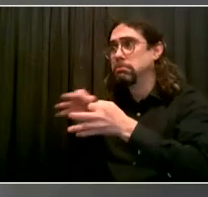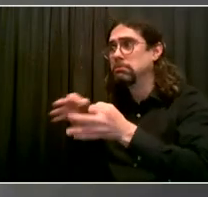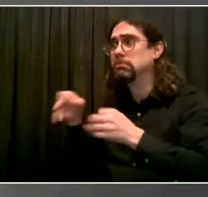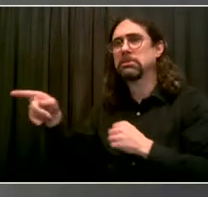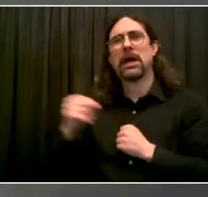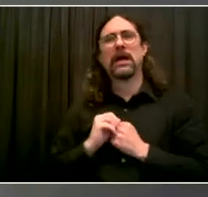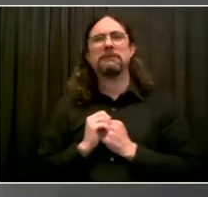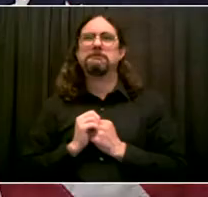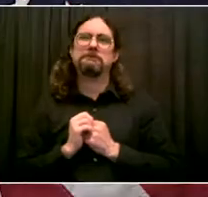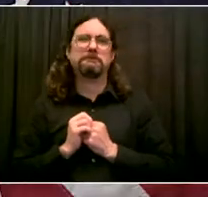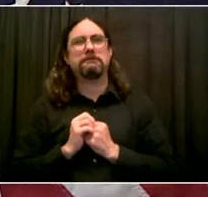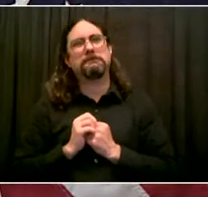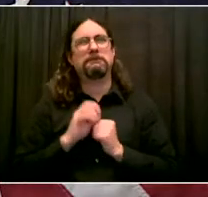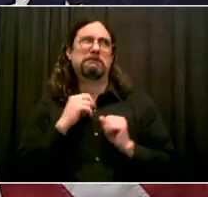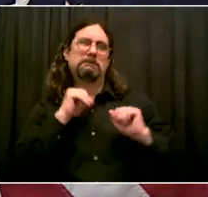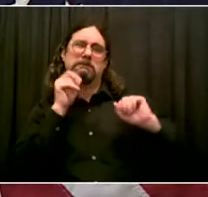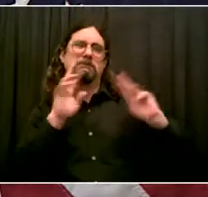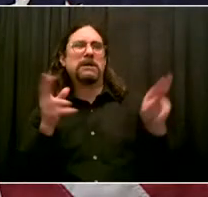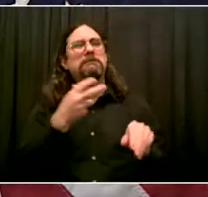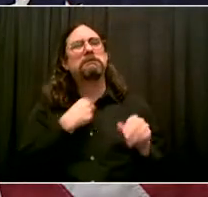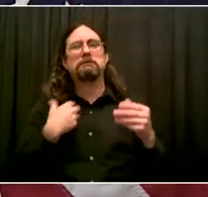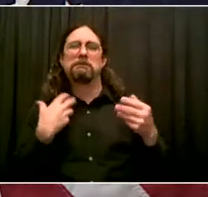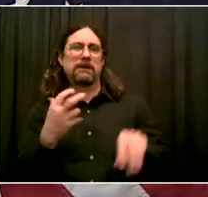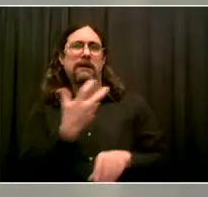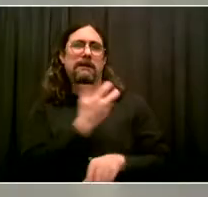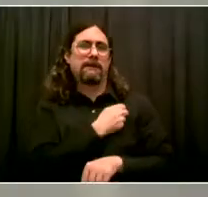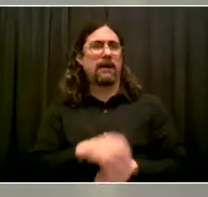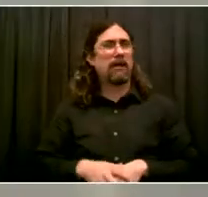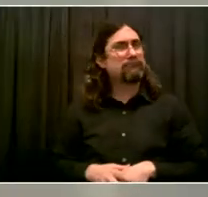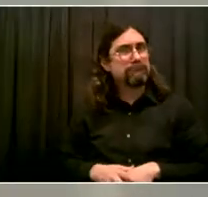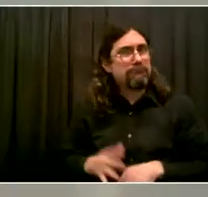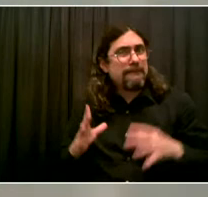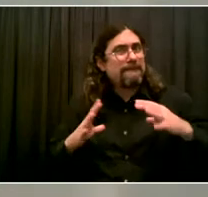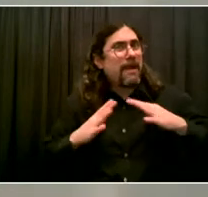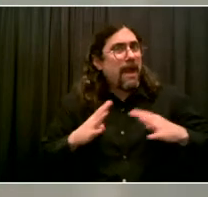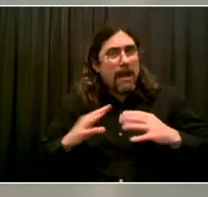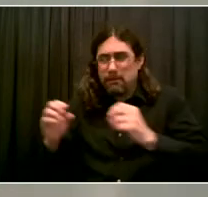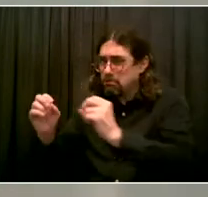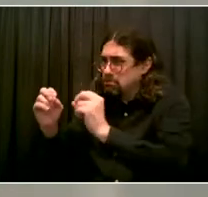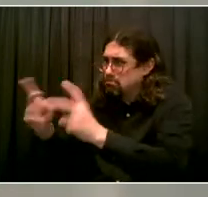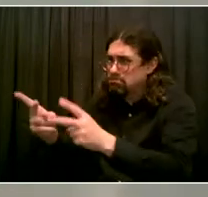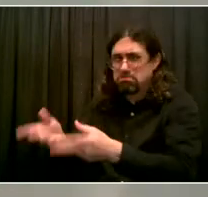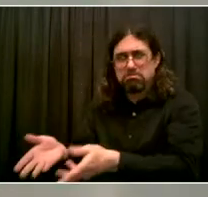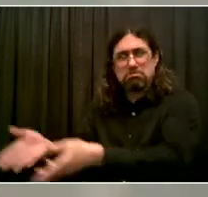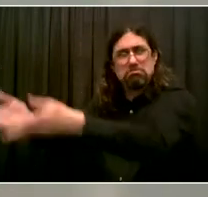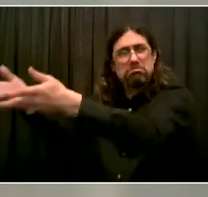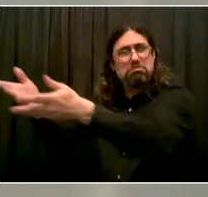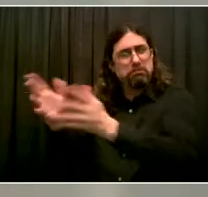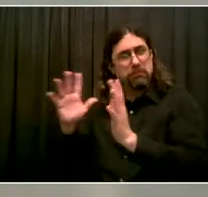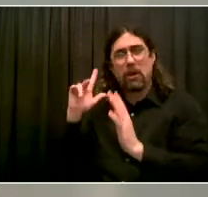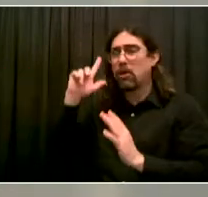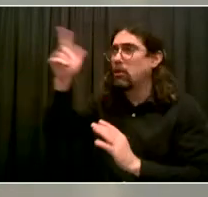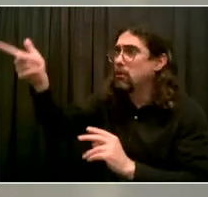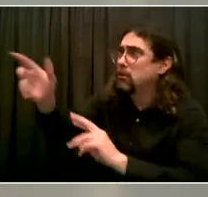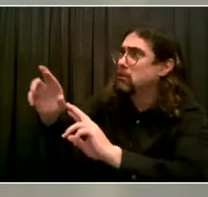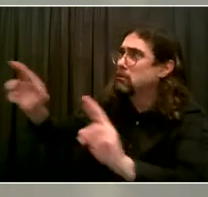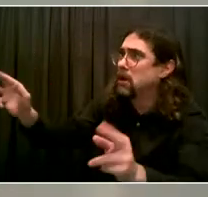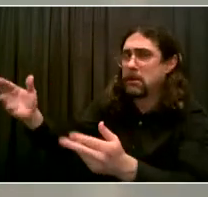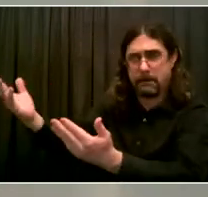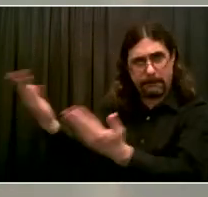Yeah, no, I think Dr. Katz has really elegantly expressed how important it is for each of us, whether we're physicians,